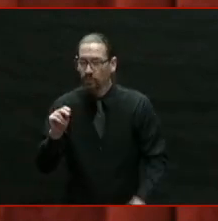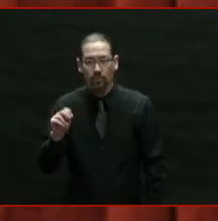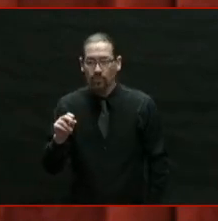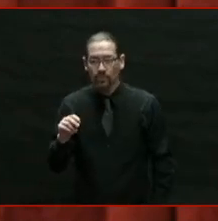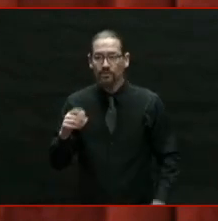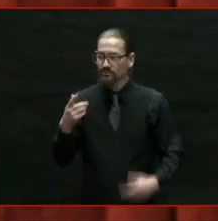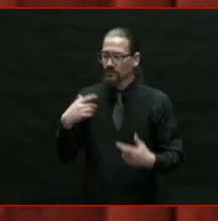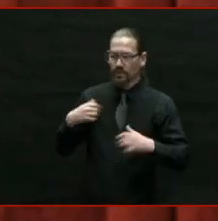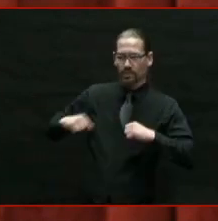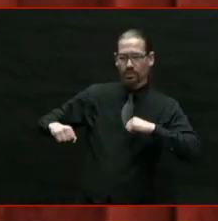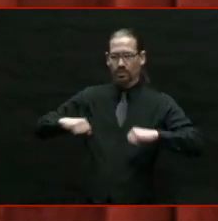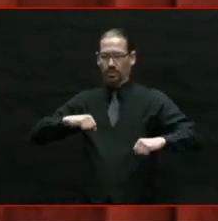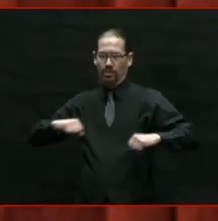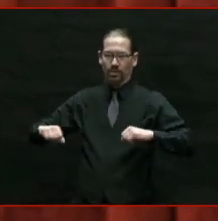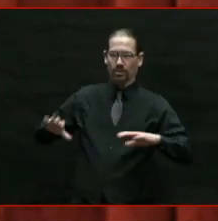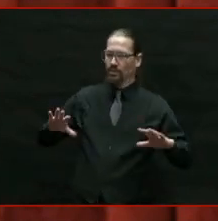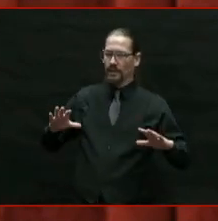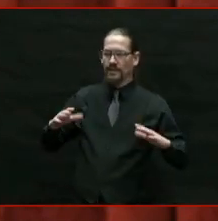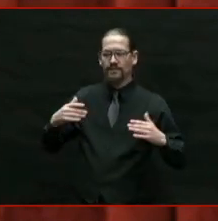but thank you